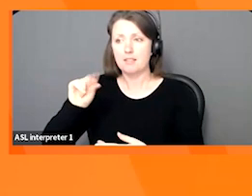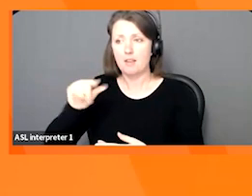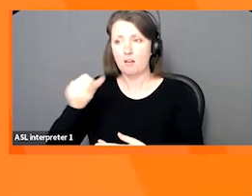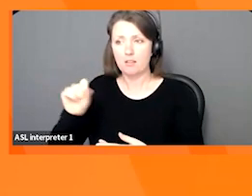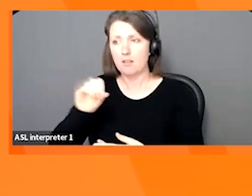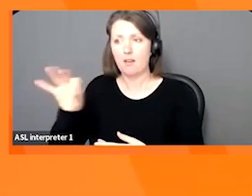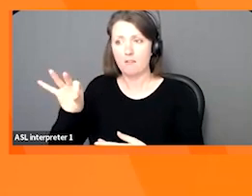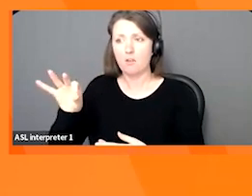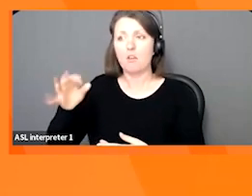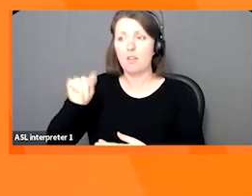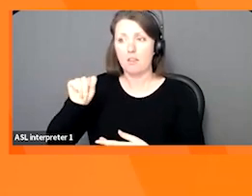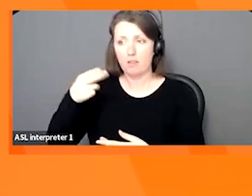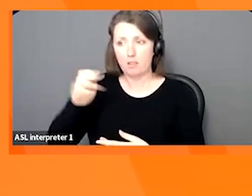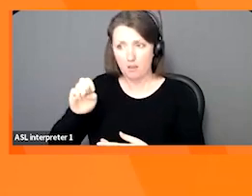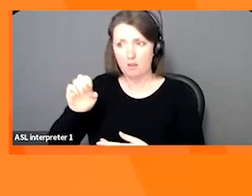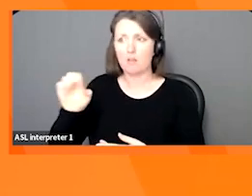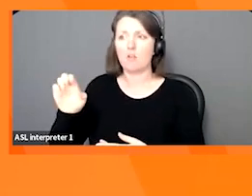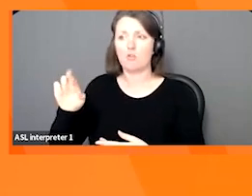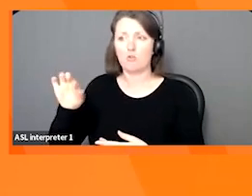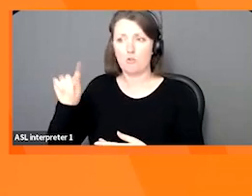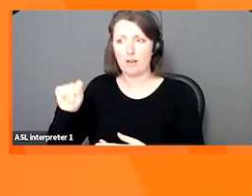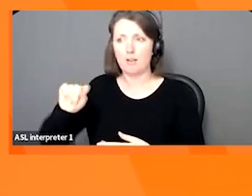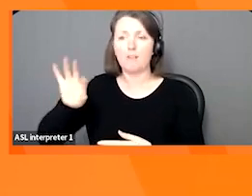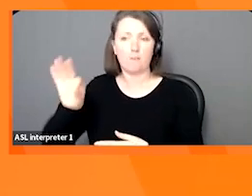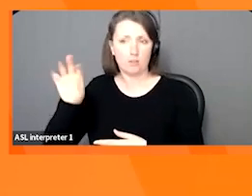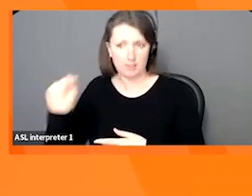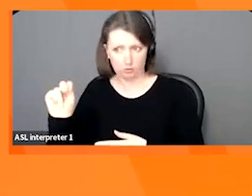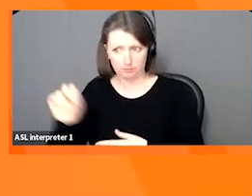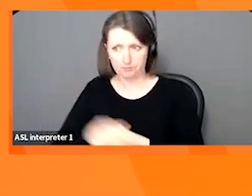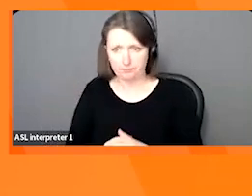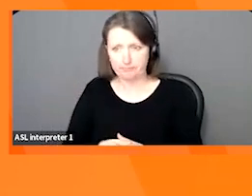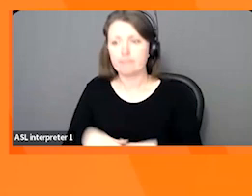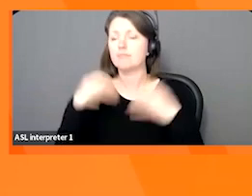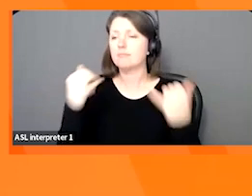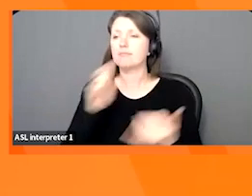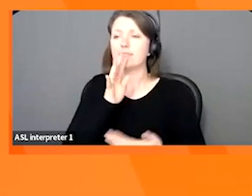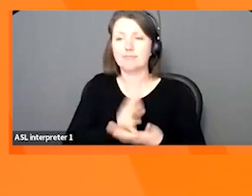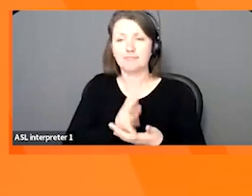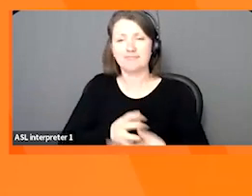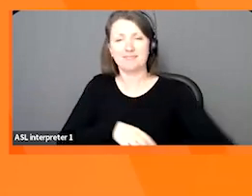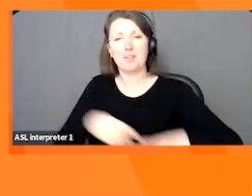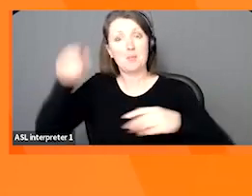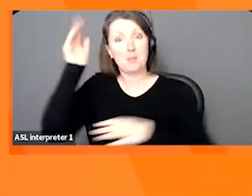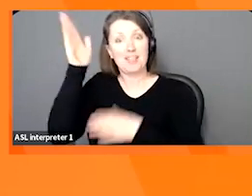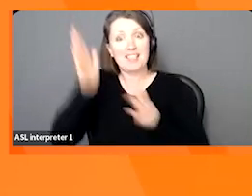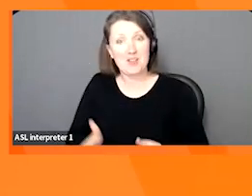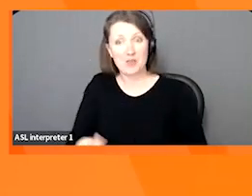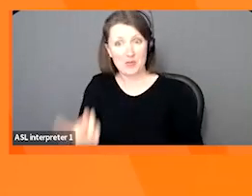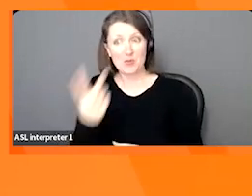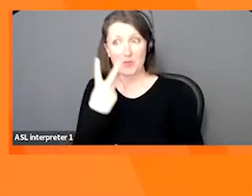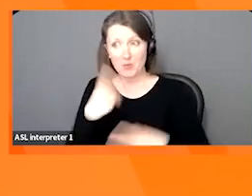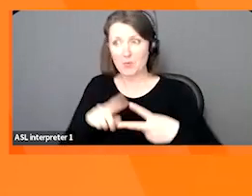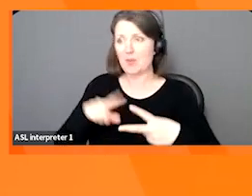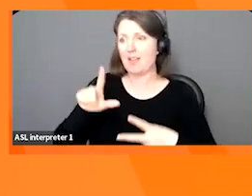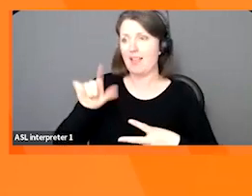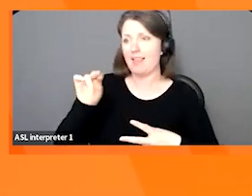products to market with GS1 Canada. And joining us today are members of their community engagement team, Linda Antoniades and Alain